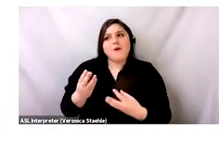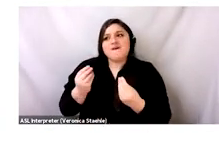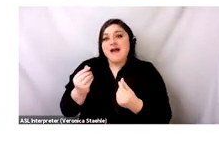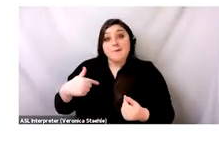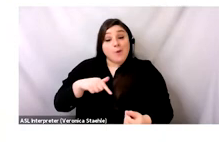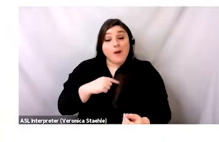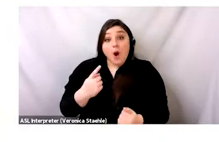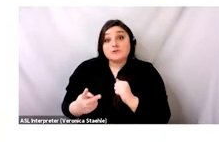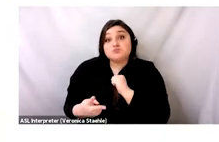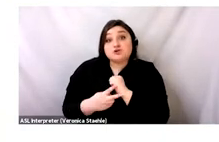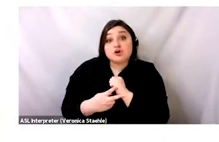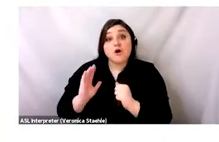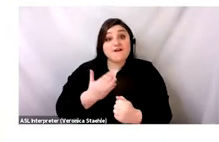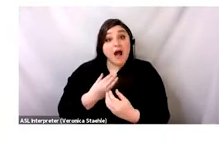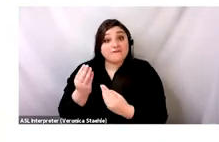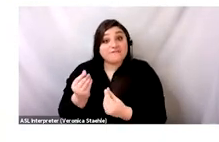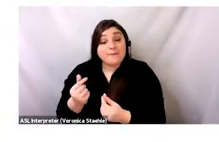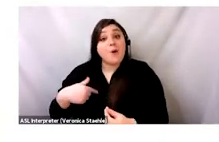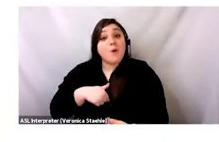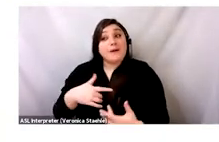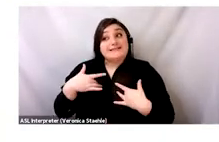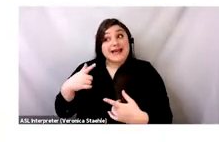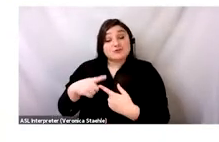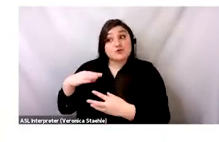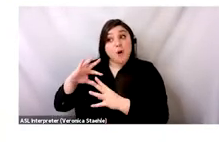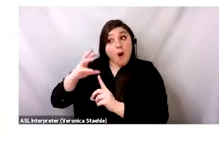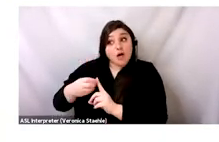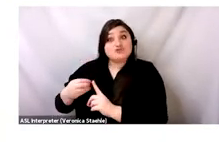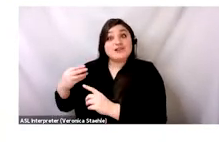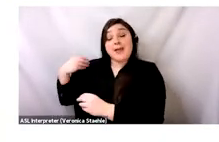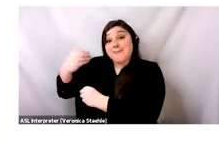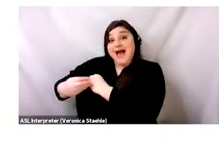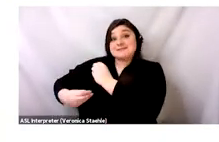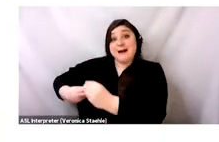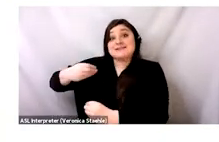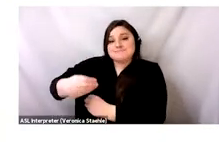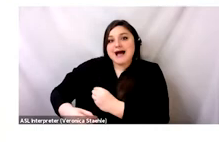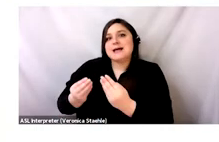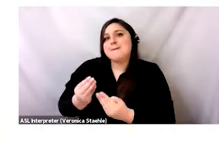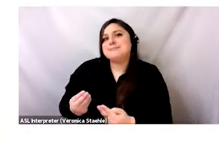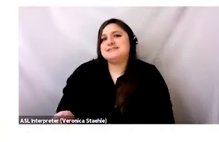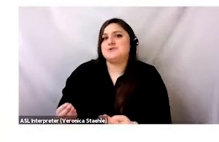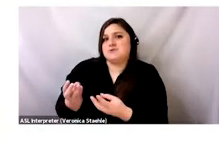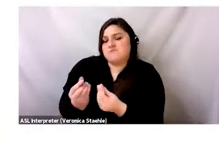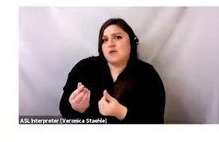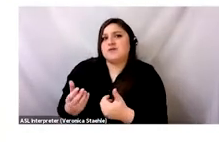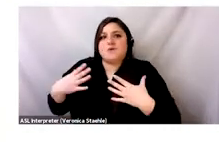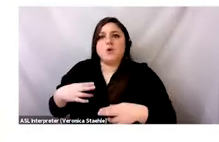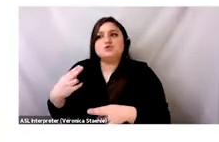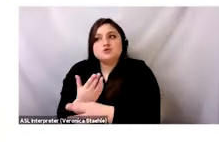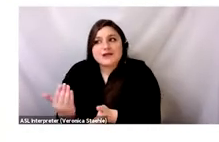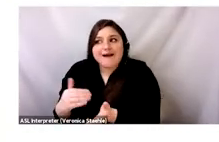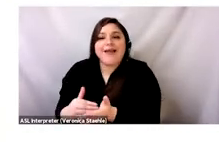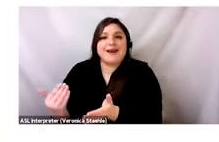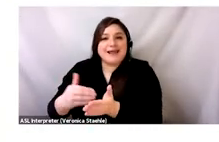throw our own indigenous fabrics out. And we pass them down generations onto